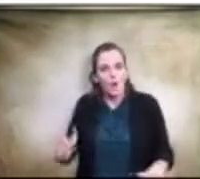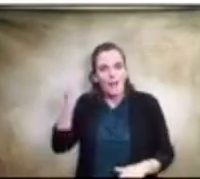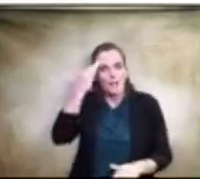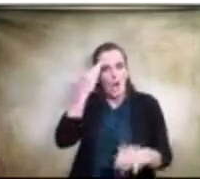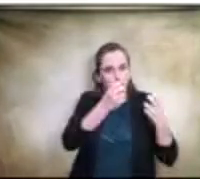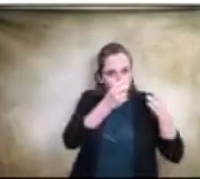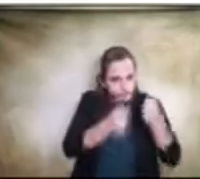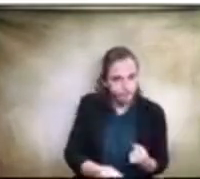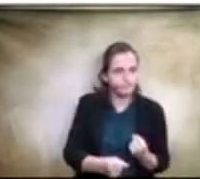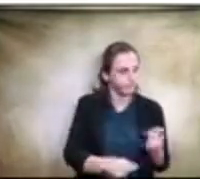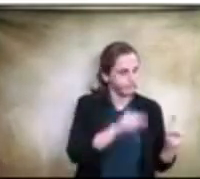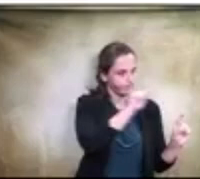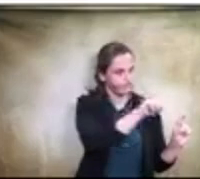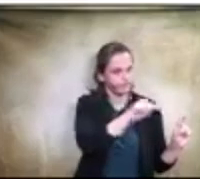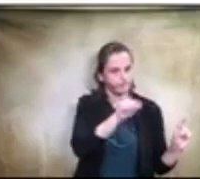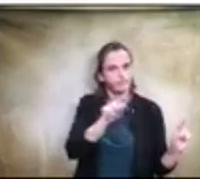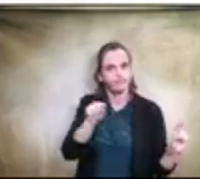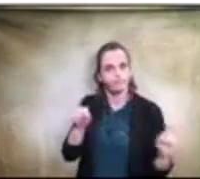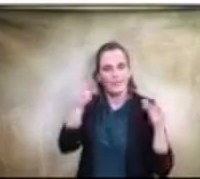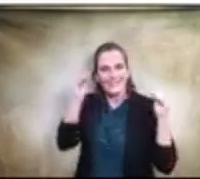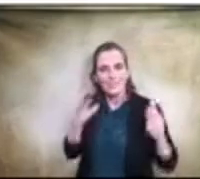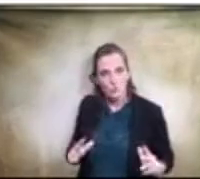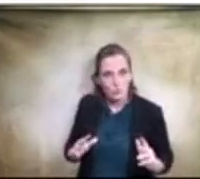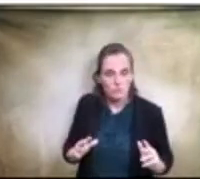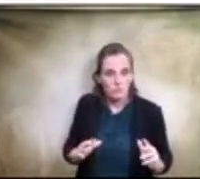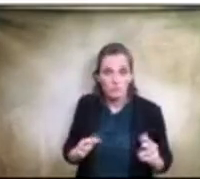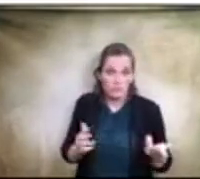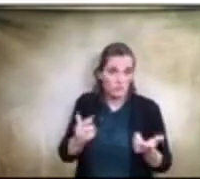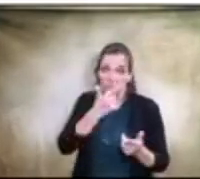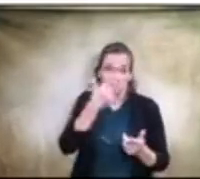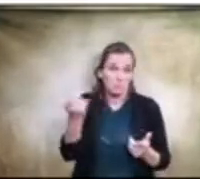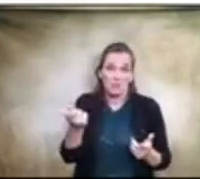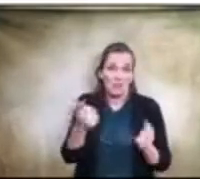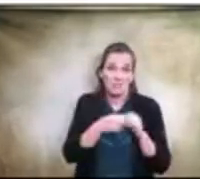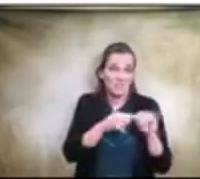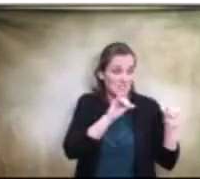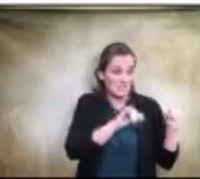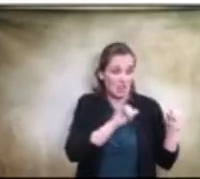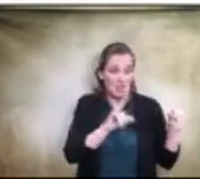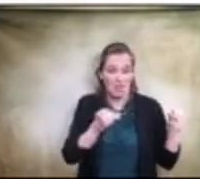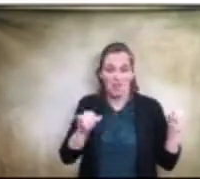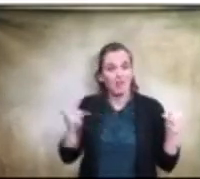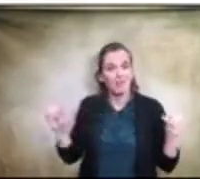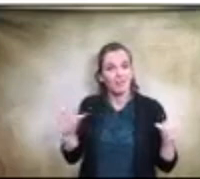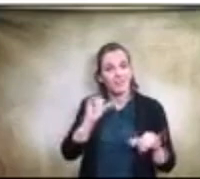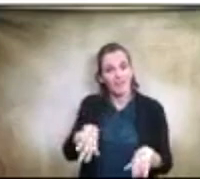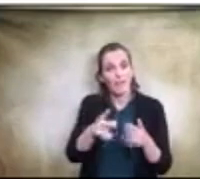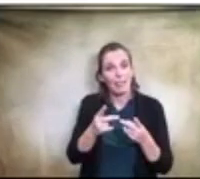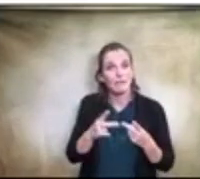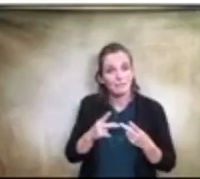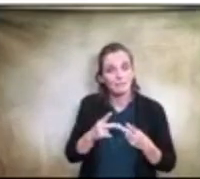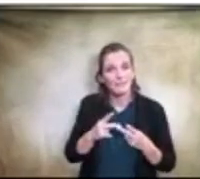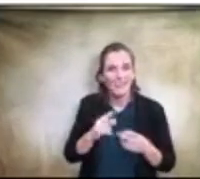with the teachers in that particular school, just based on the nature of staying within that particular location. And this is a study that